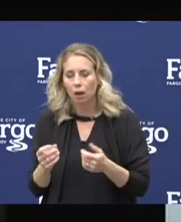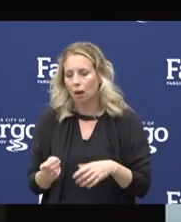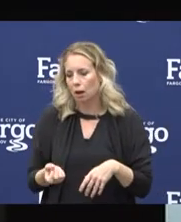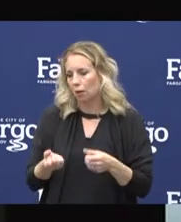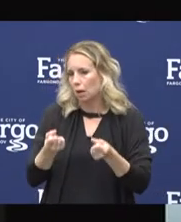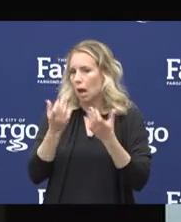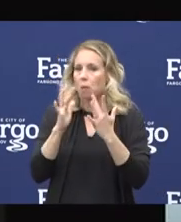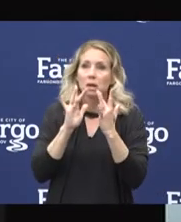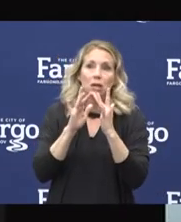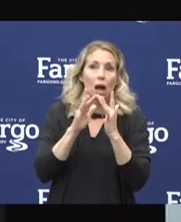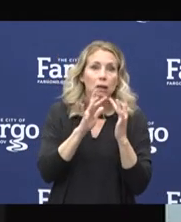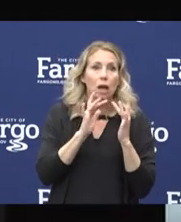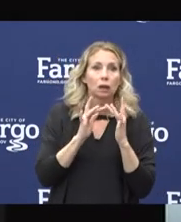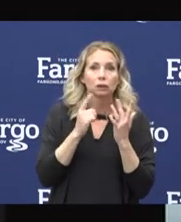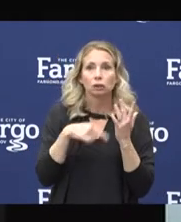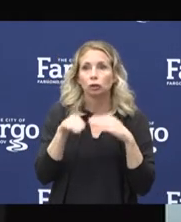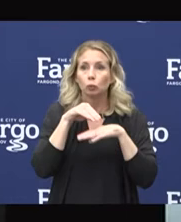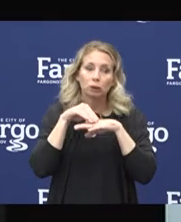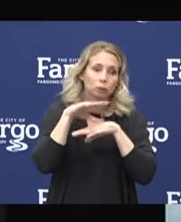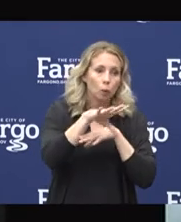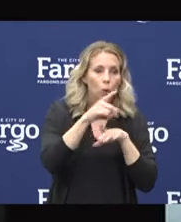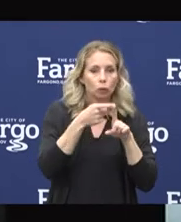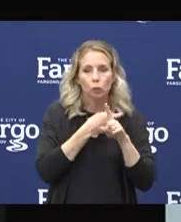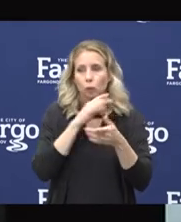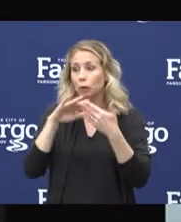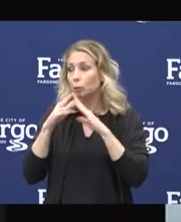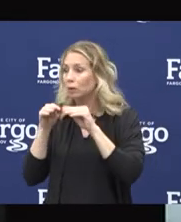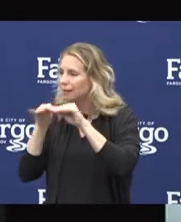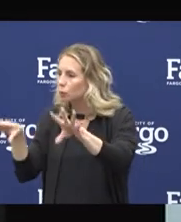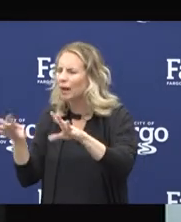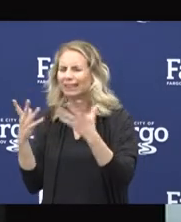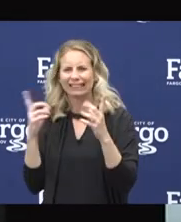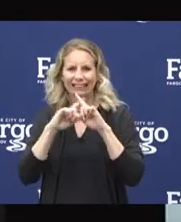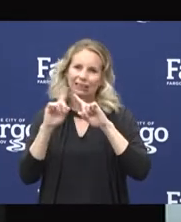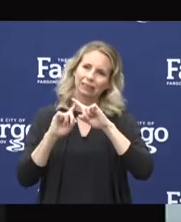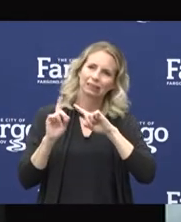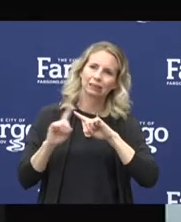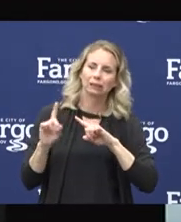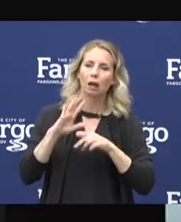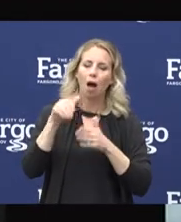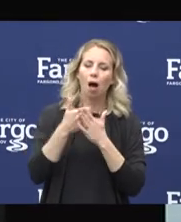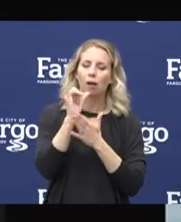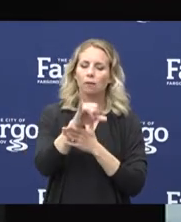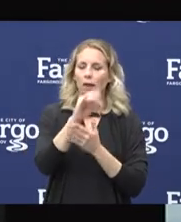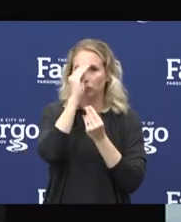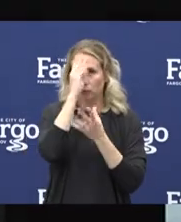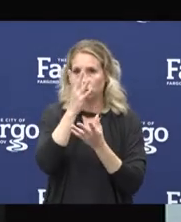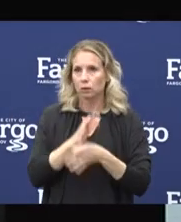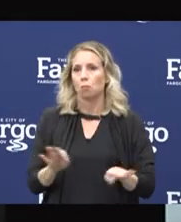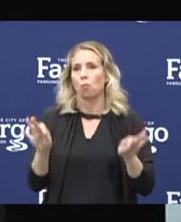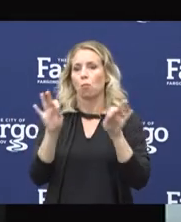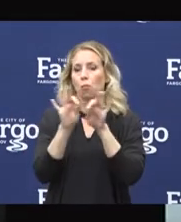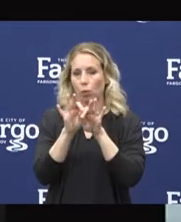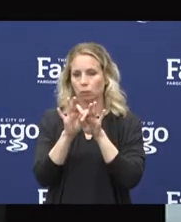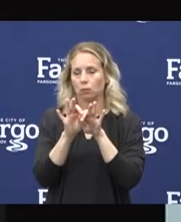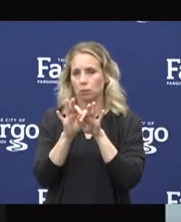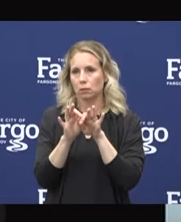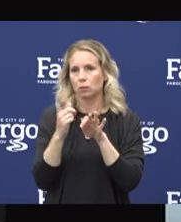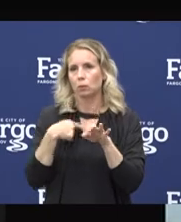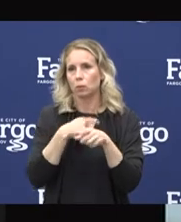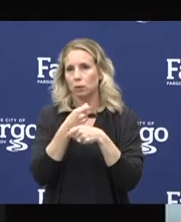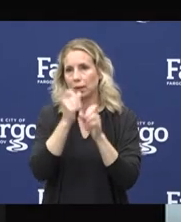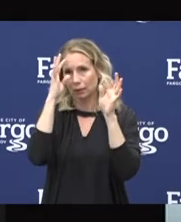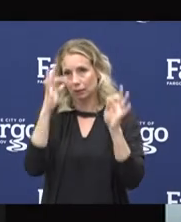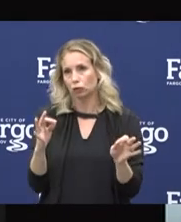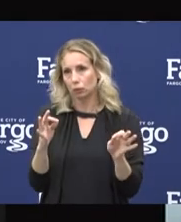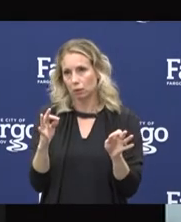expose or did you get it via community spread? Things like that are all important when we do make these decisions to go into